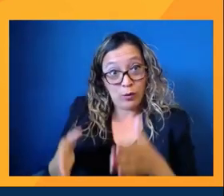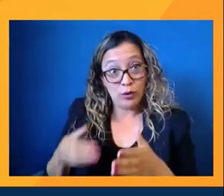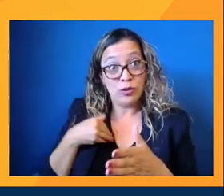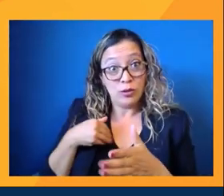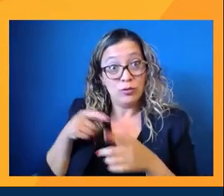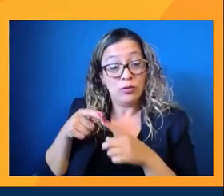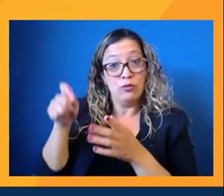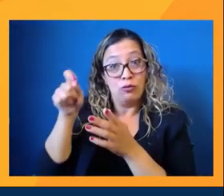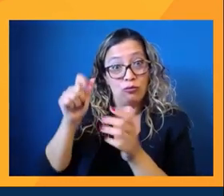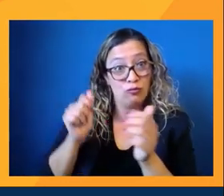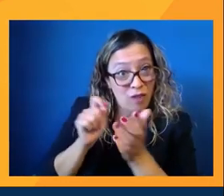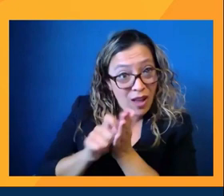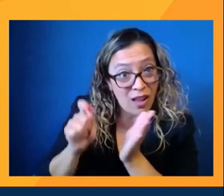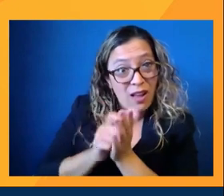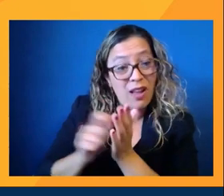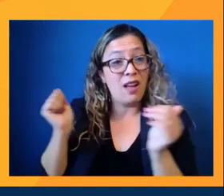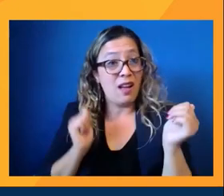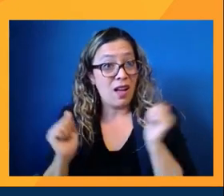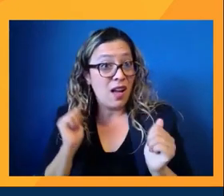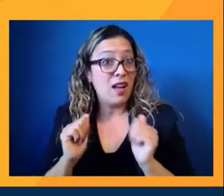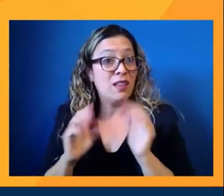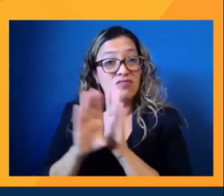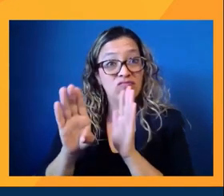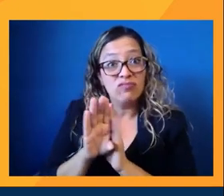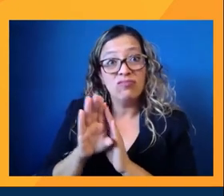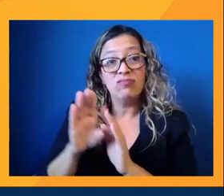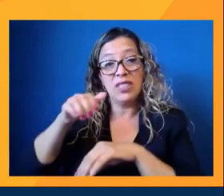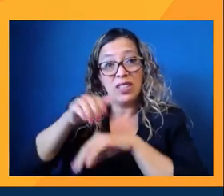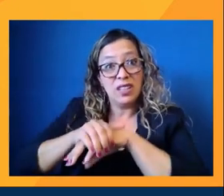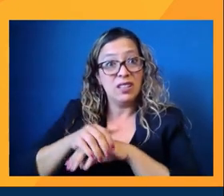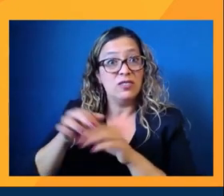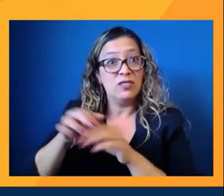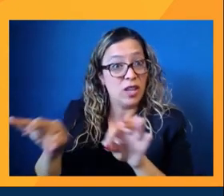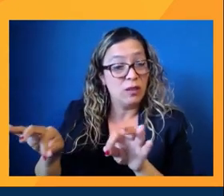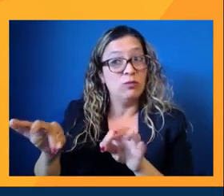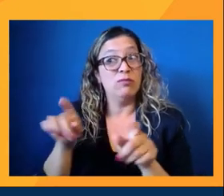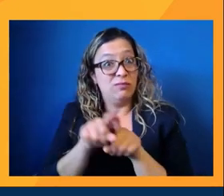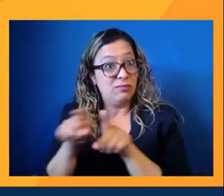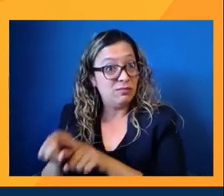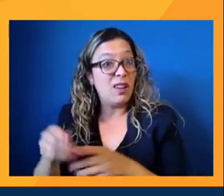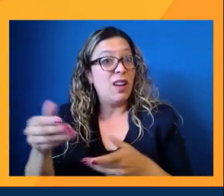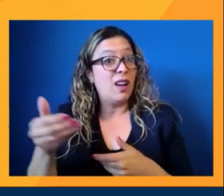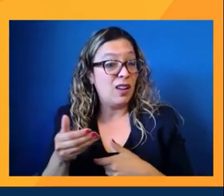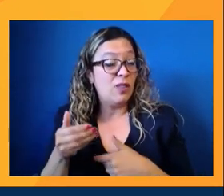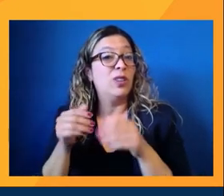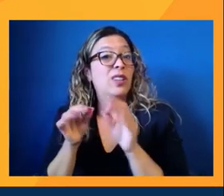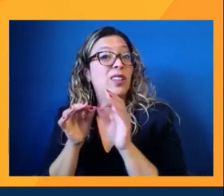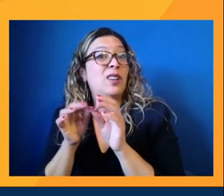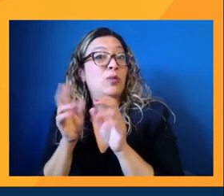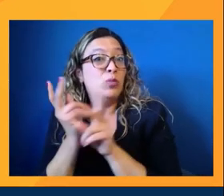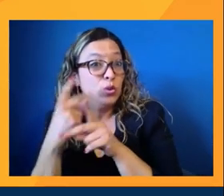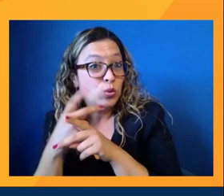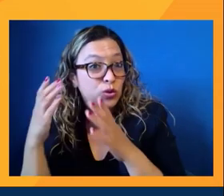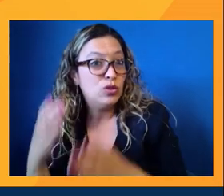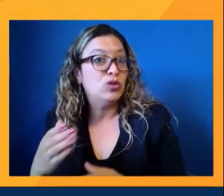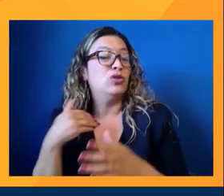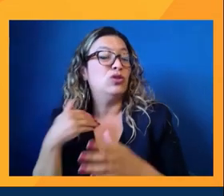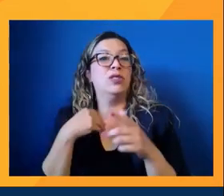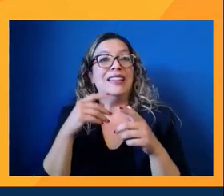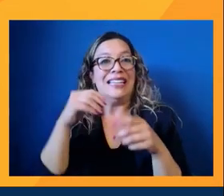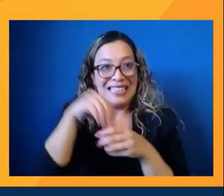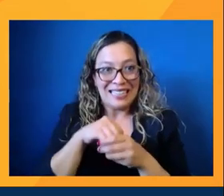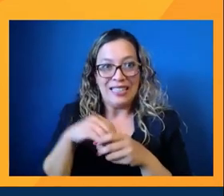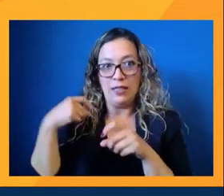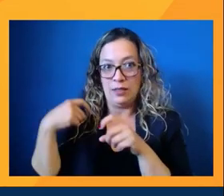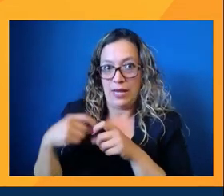act and develop the English language portion, you're also hiring translators, producers, and programmers to have everything done in the Spanish language portion.